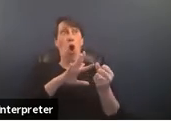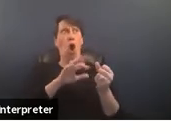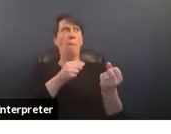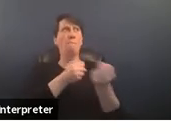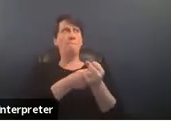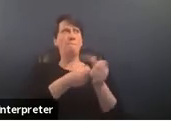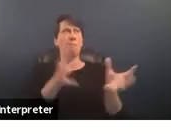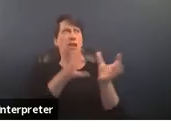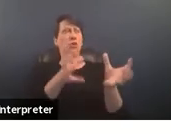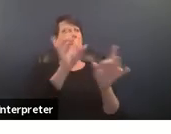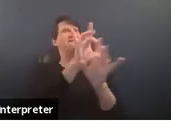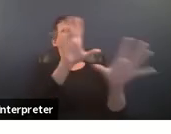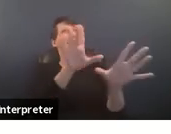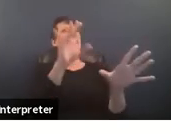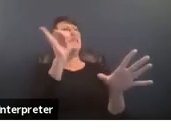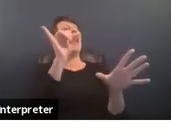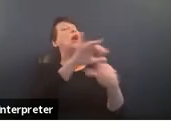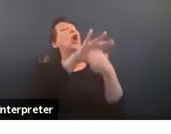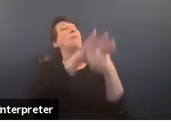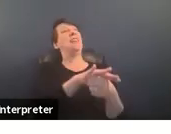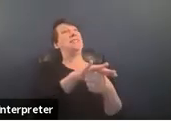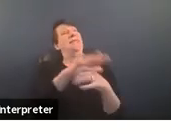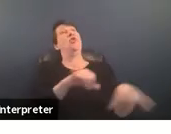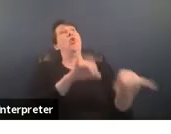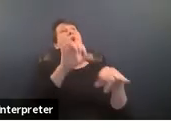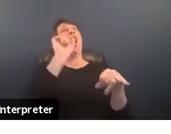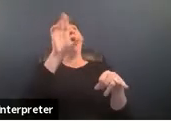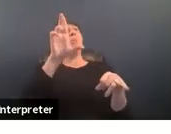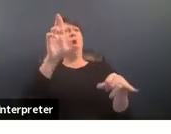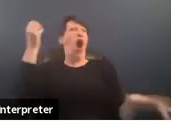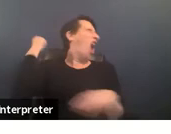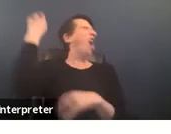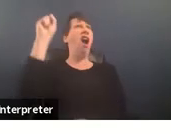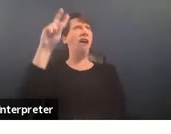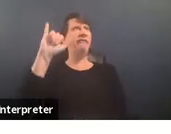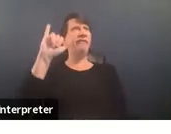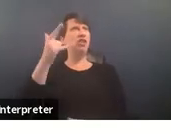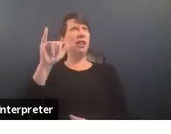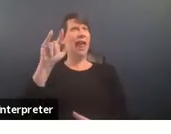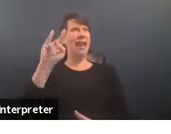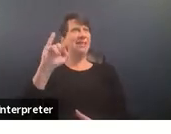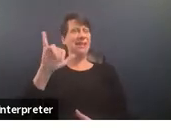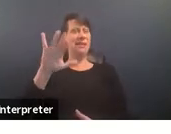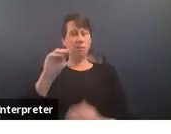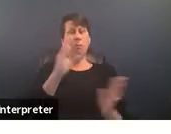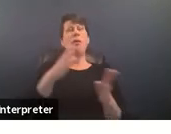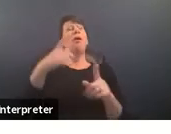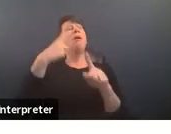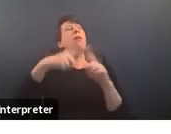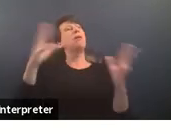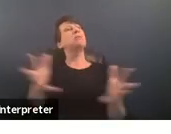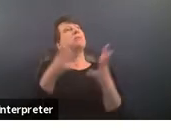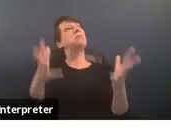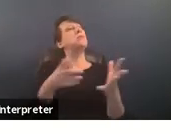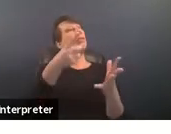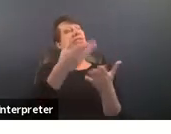such as oppressive norms or vigilanteism and three actively cultivate the things that we know prevent violence such as healing